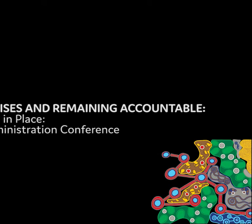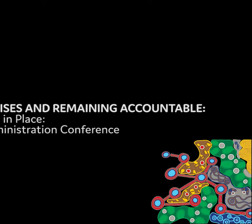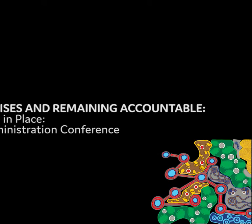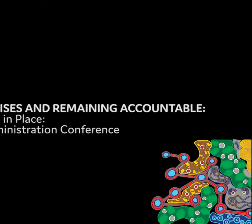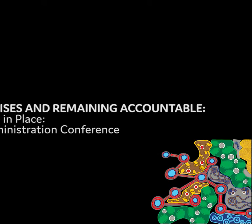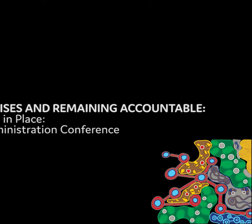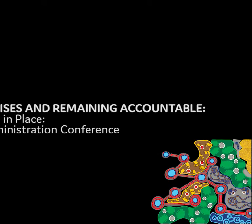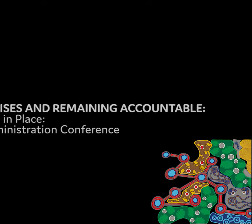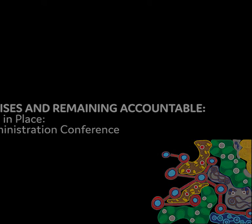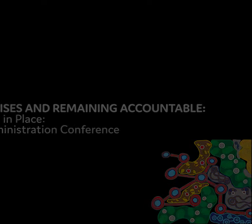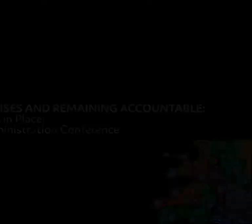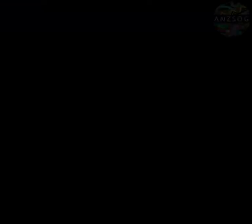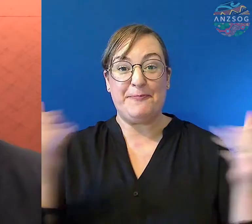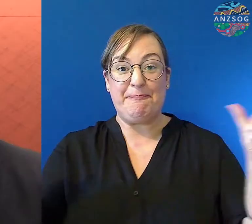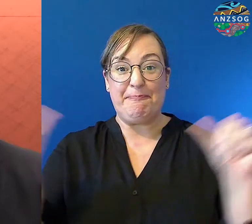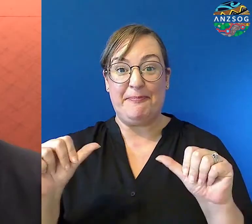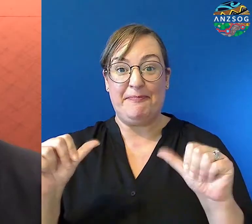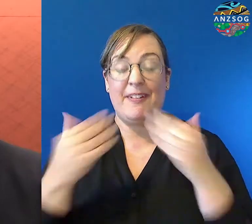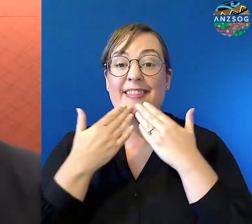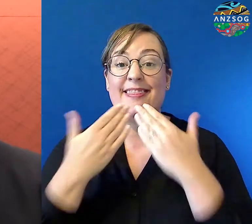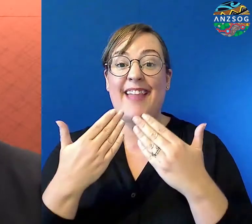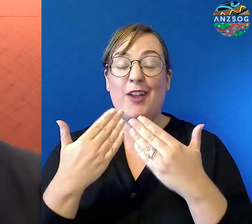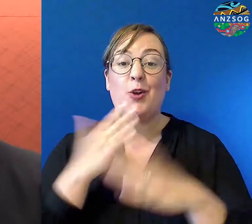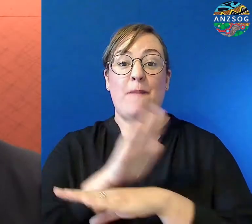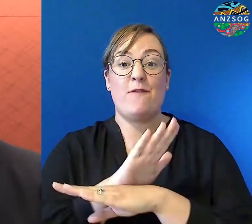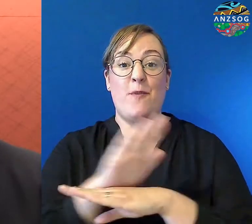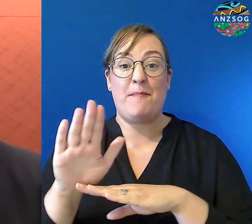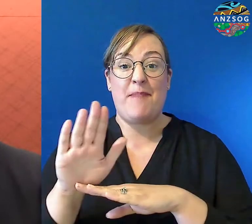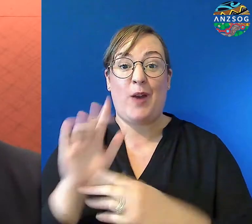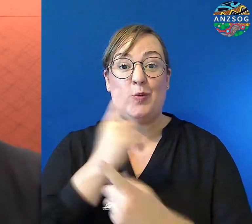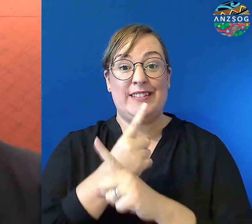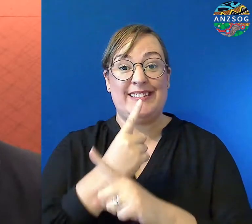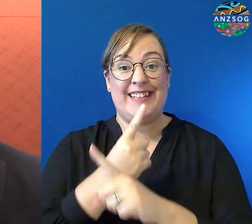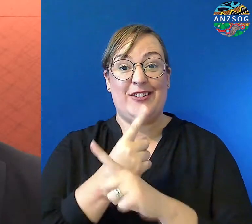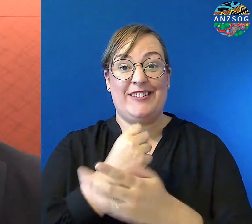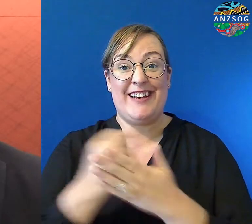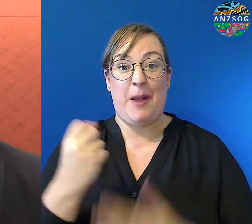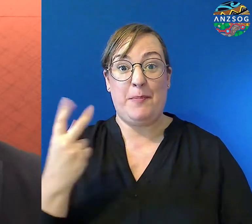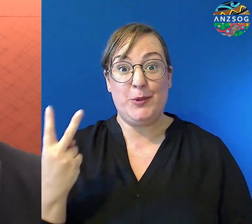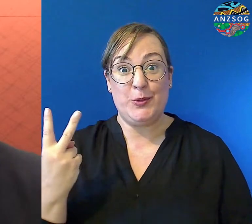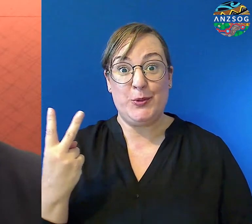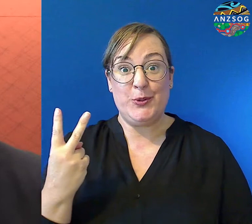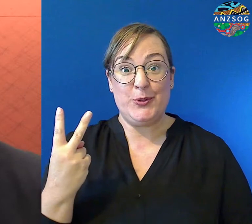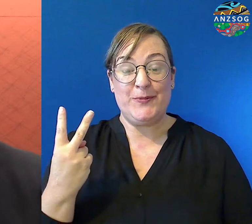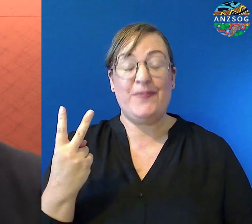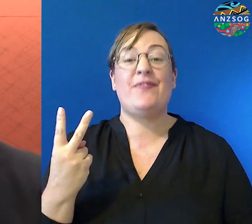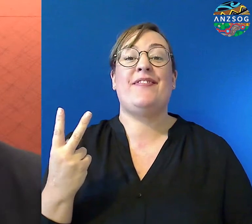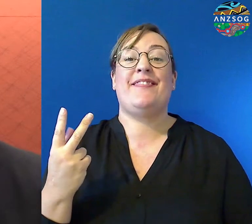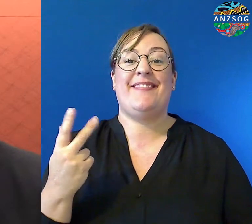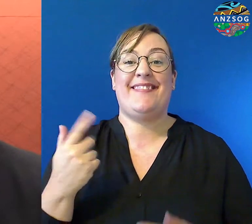Welcome back. Thank you for joining us for panel discussion number two. I'm glad that the instructions